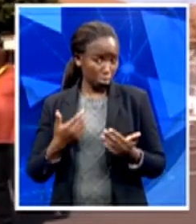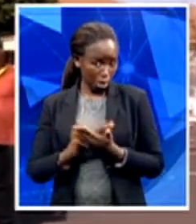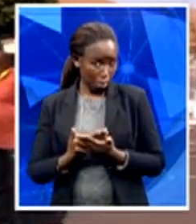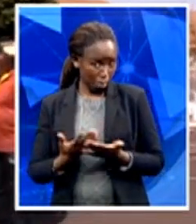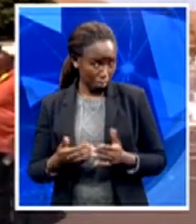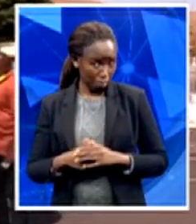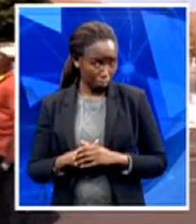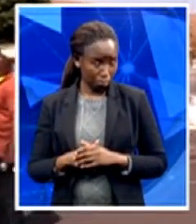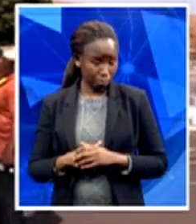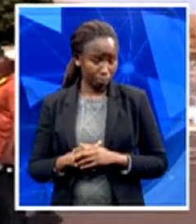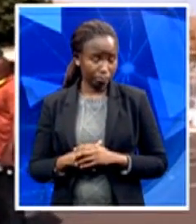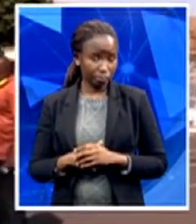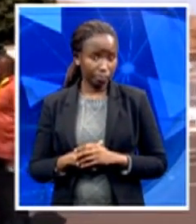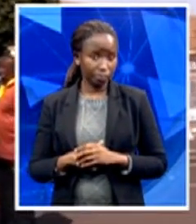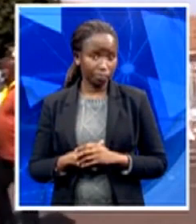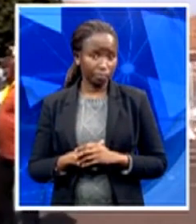Well, not really.